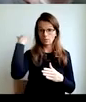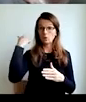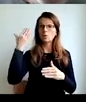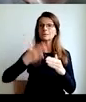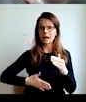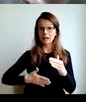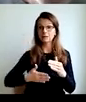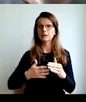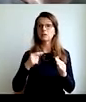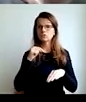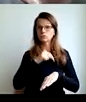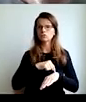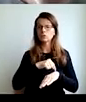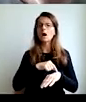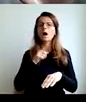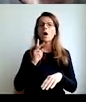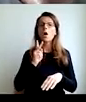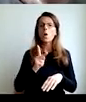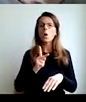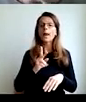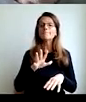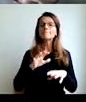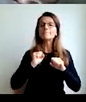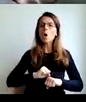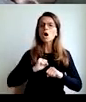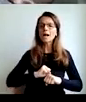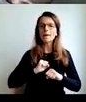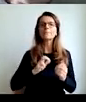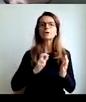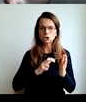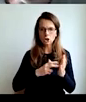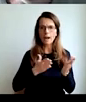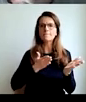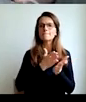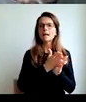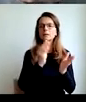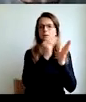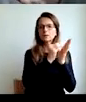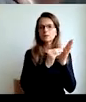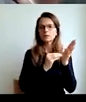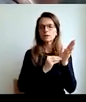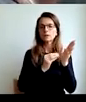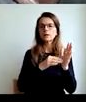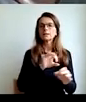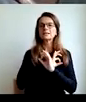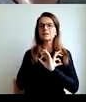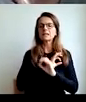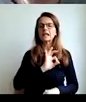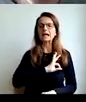this was the last time when greed is one of the